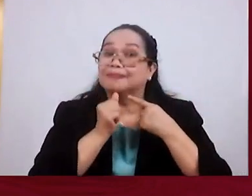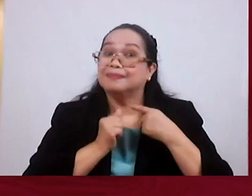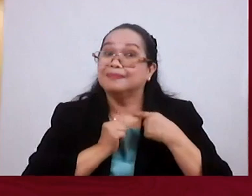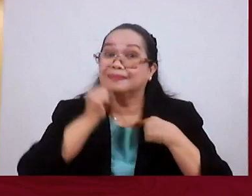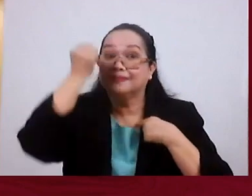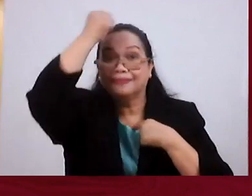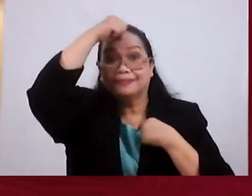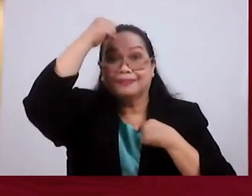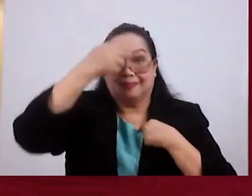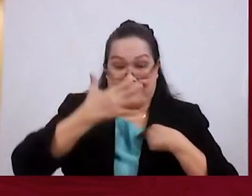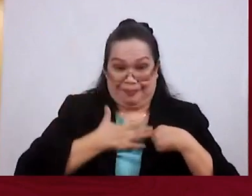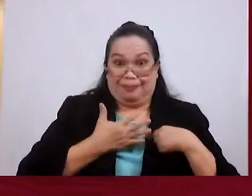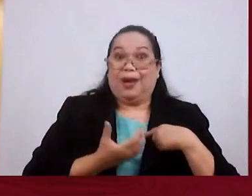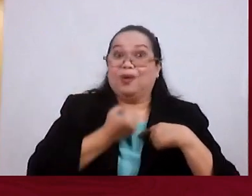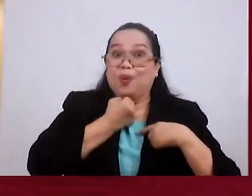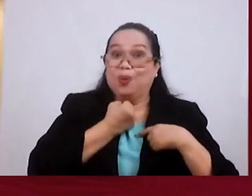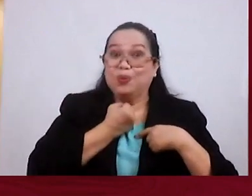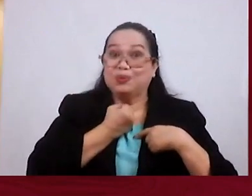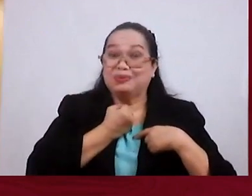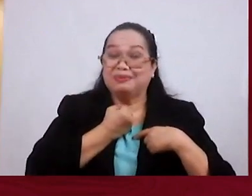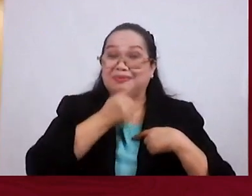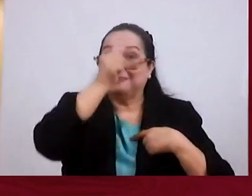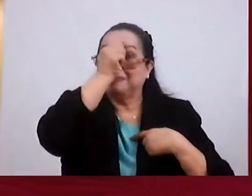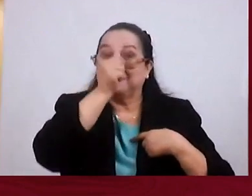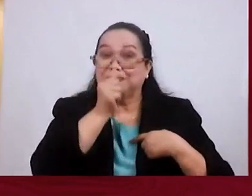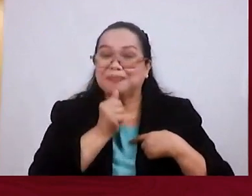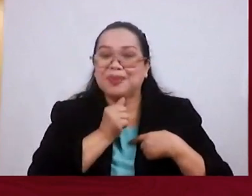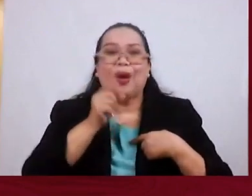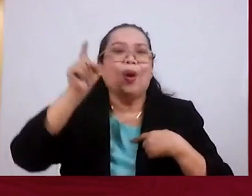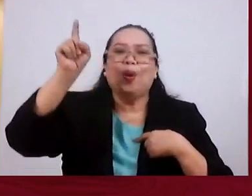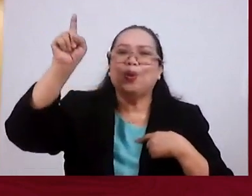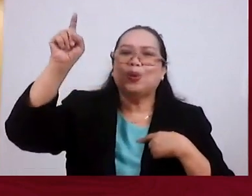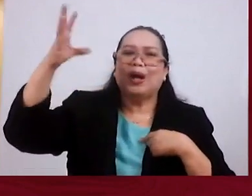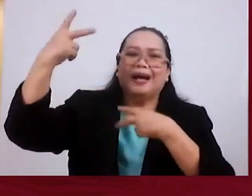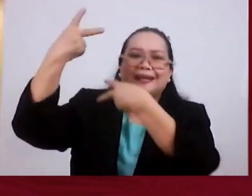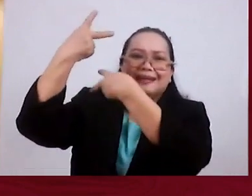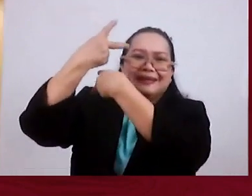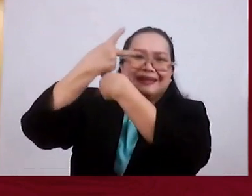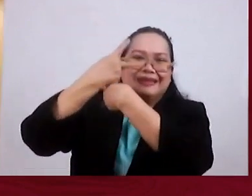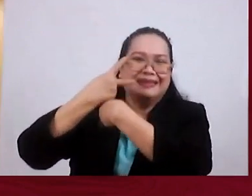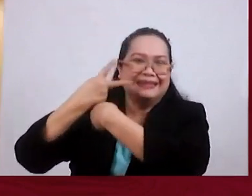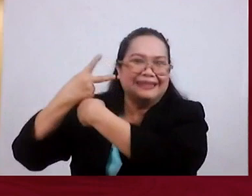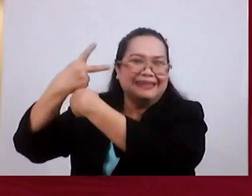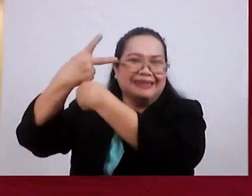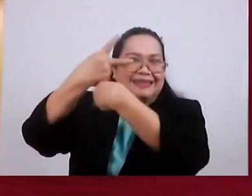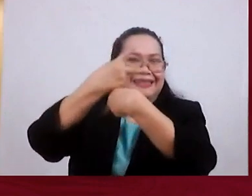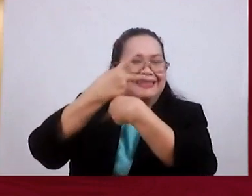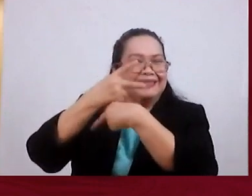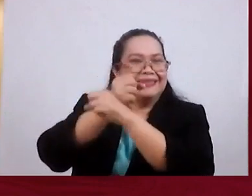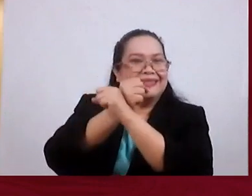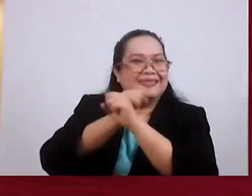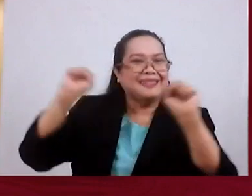Doesn't Refer To Our Perseverance Perseverance It Refers To God's Preservation Of Our